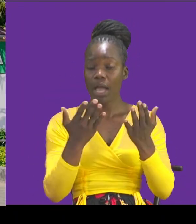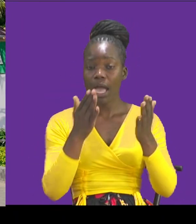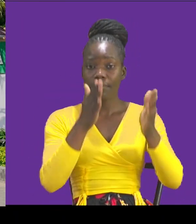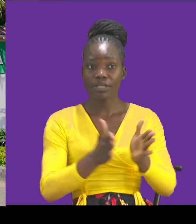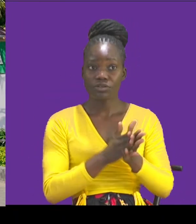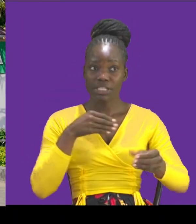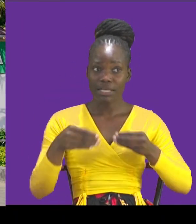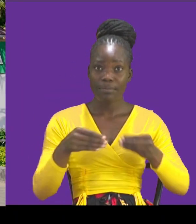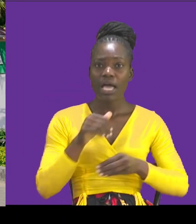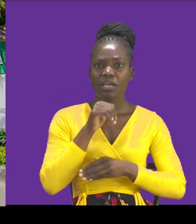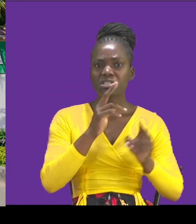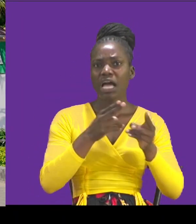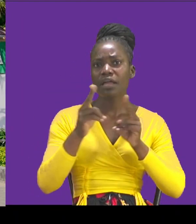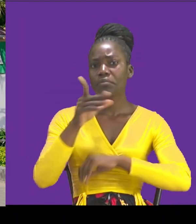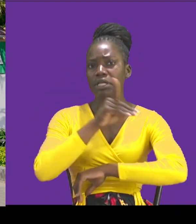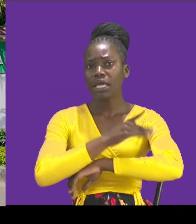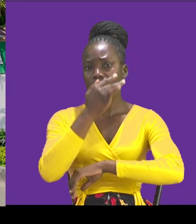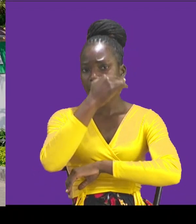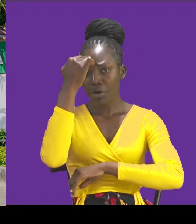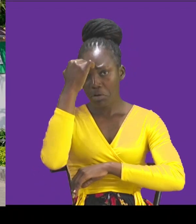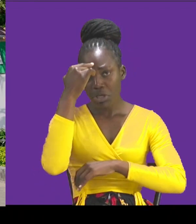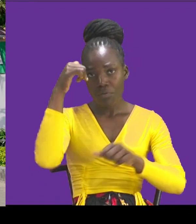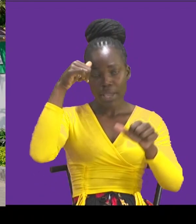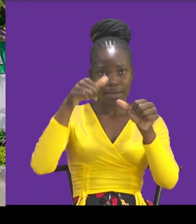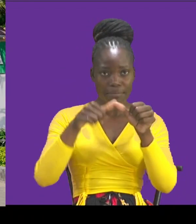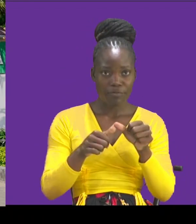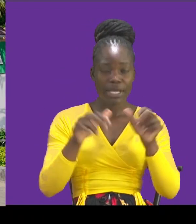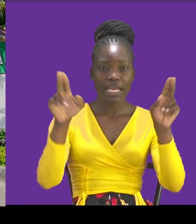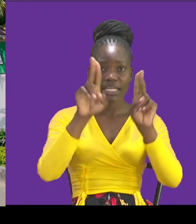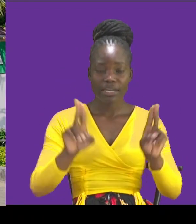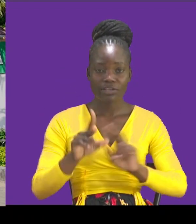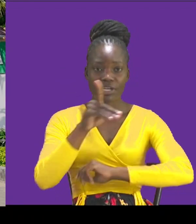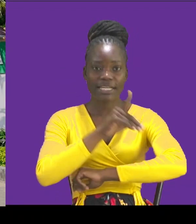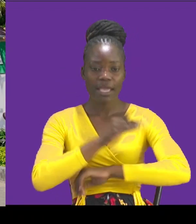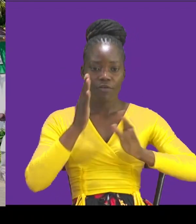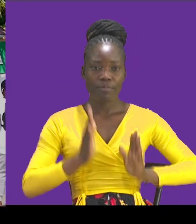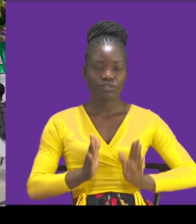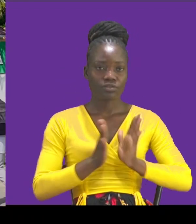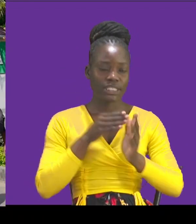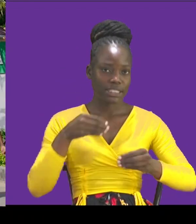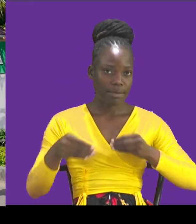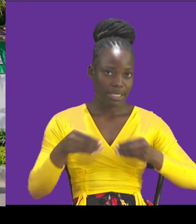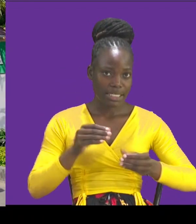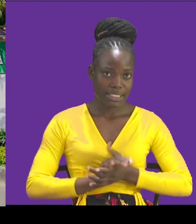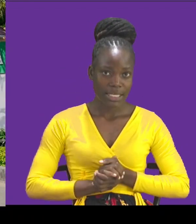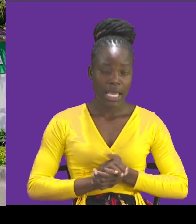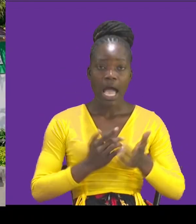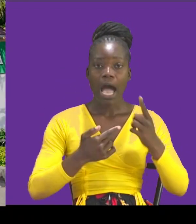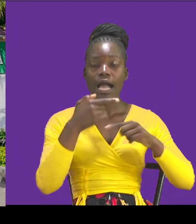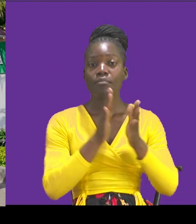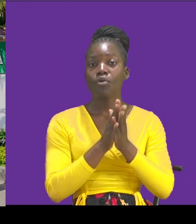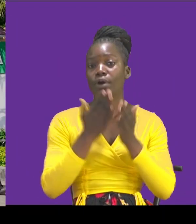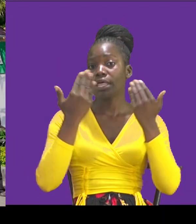is not just an unusual day because you are so marking the International Day of Persons with Disabilities. Come with me